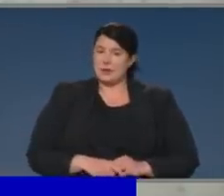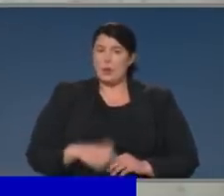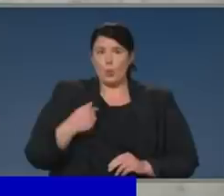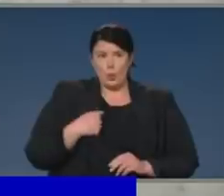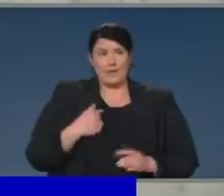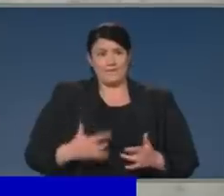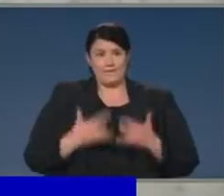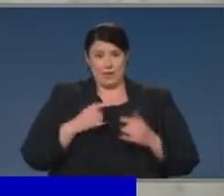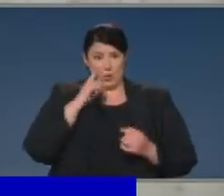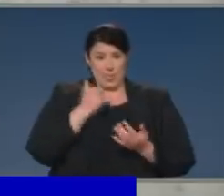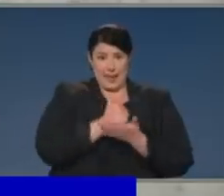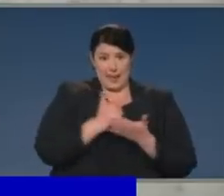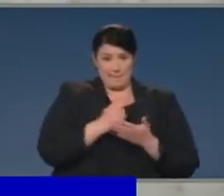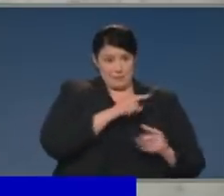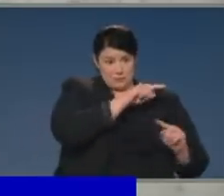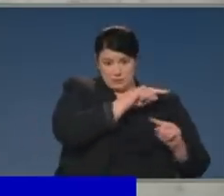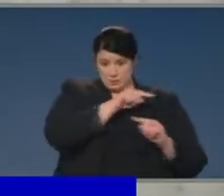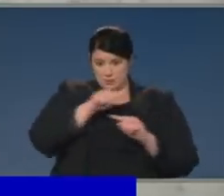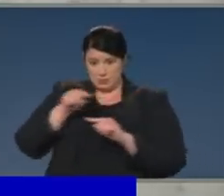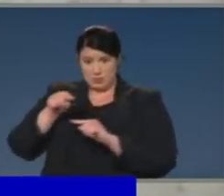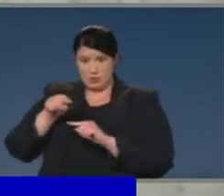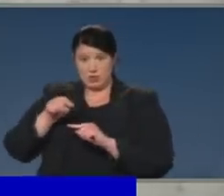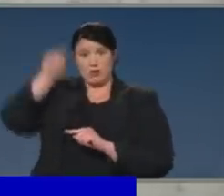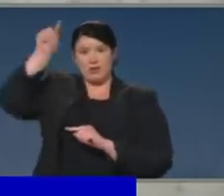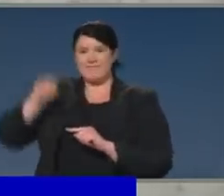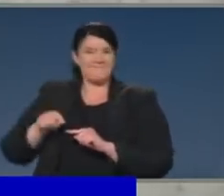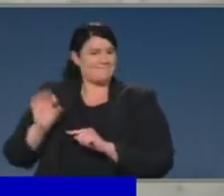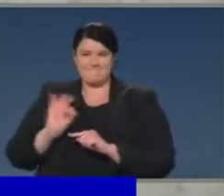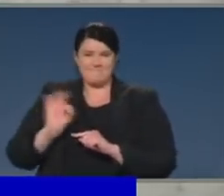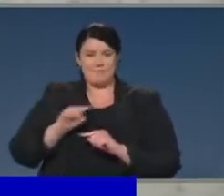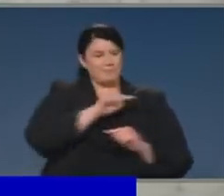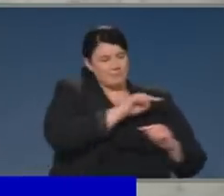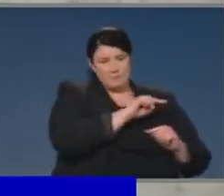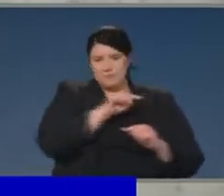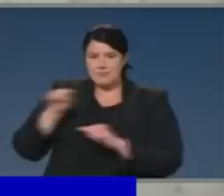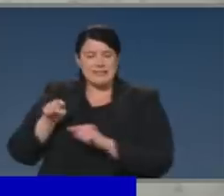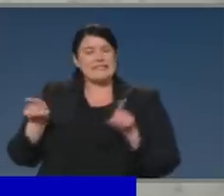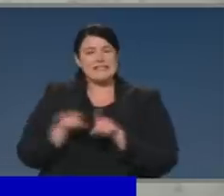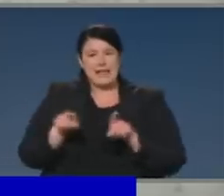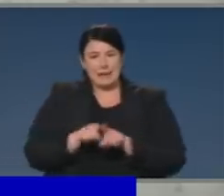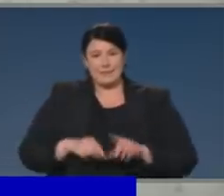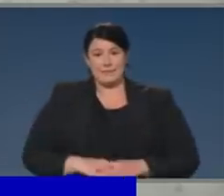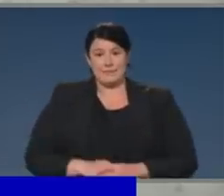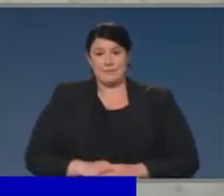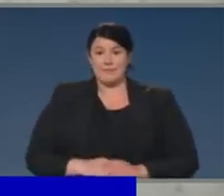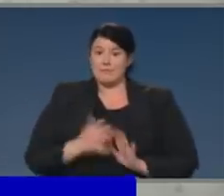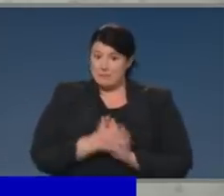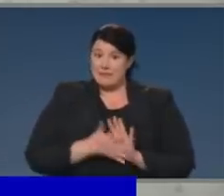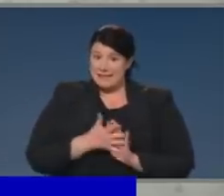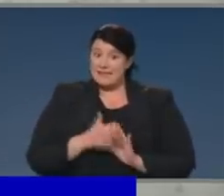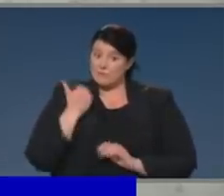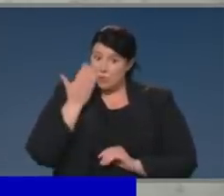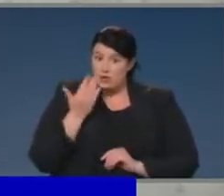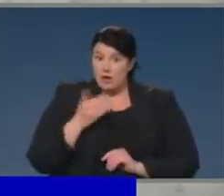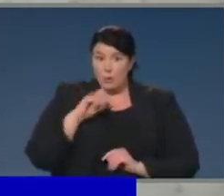to look at those figures and to say, it hasn't got worse. That doesn't mean it couldn't get worse. It